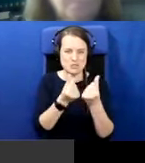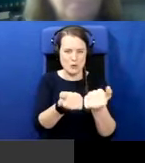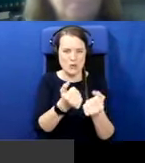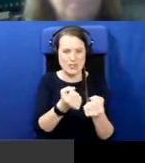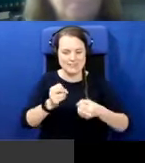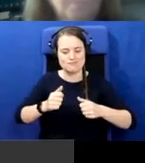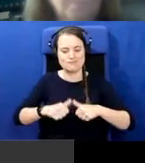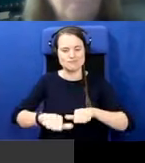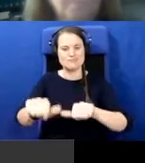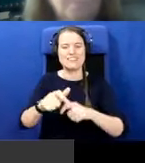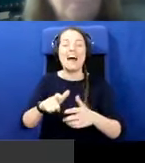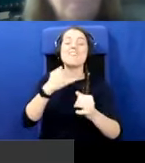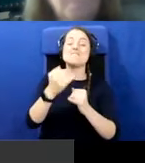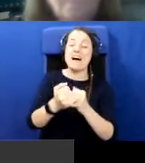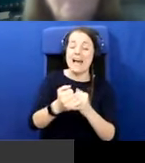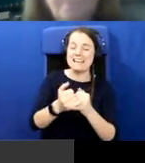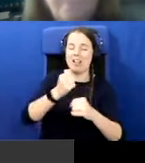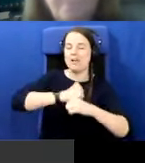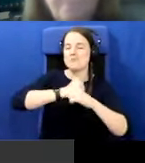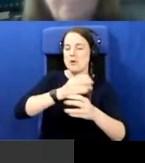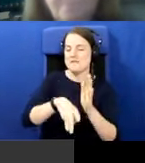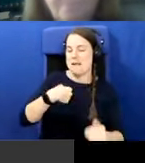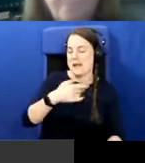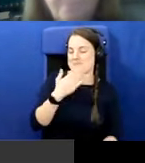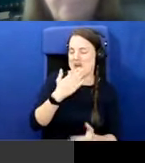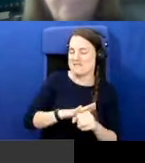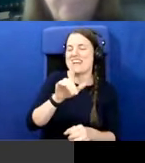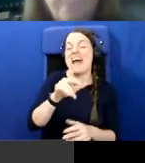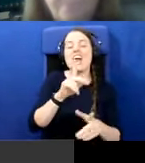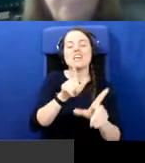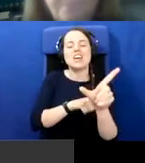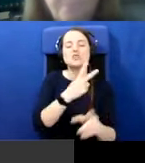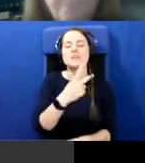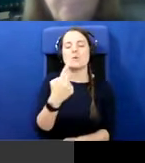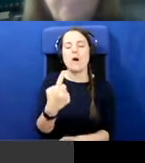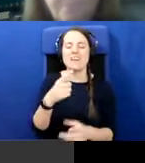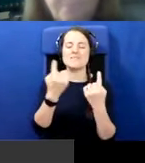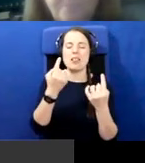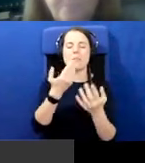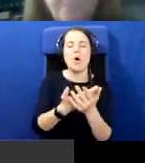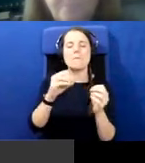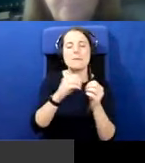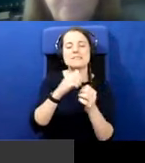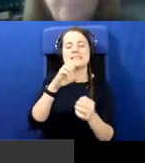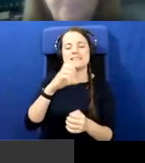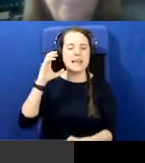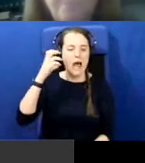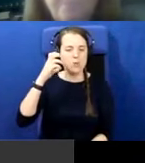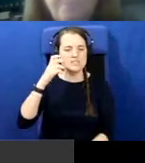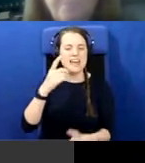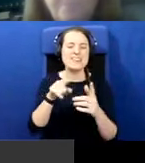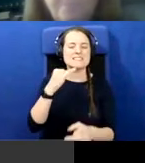much. And a final plug from me, I promise. Year 21 available on BBC Signs. And that's the week by week story of